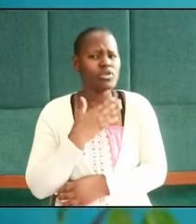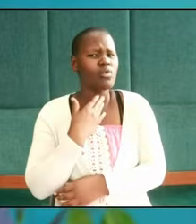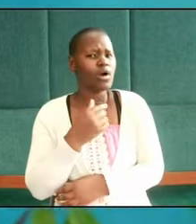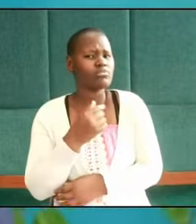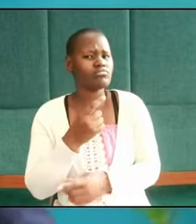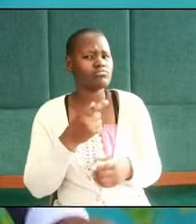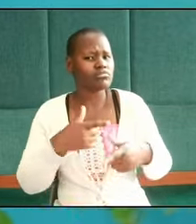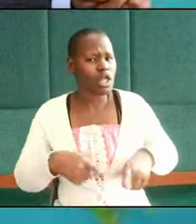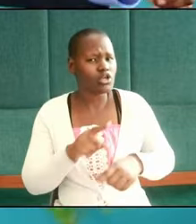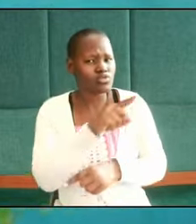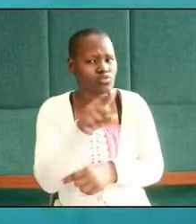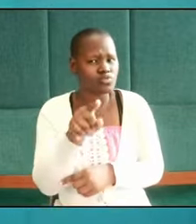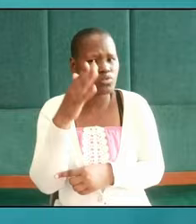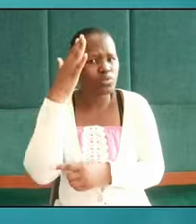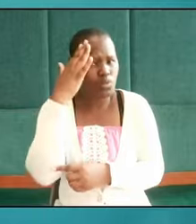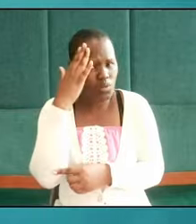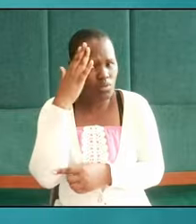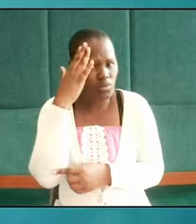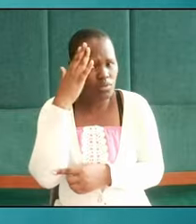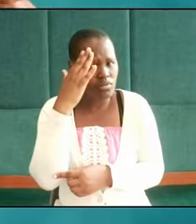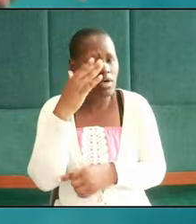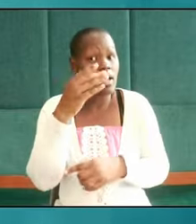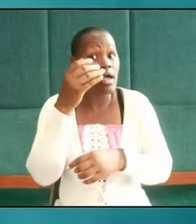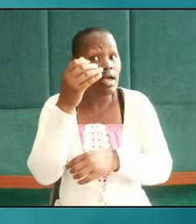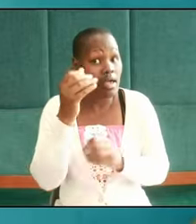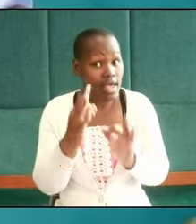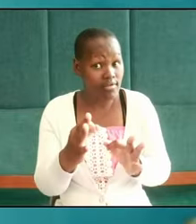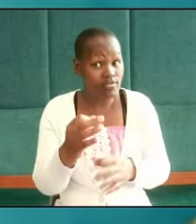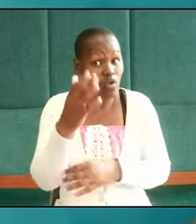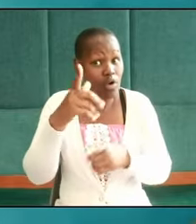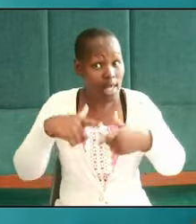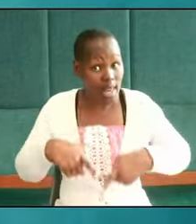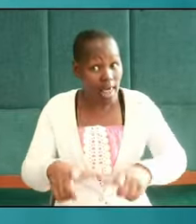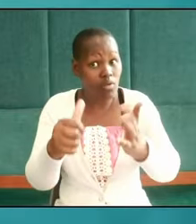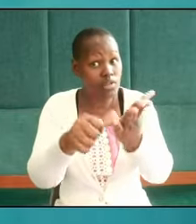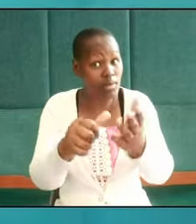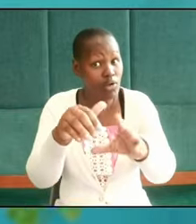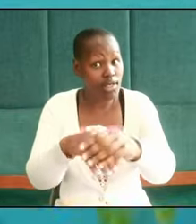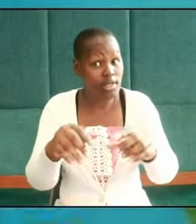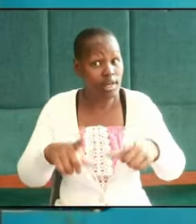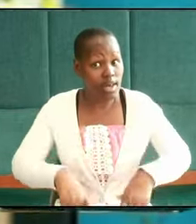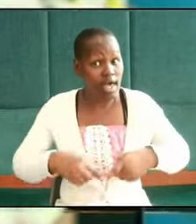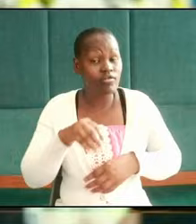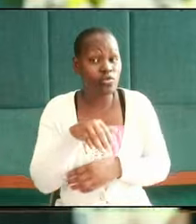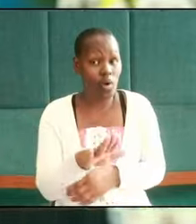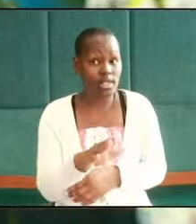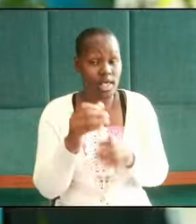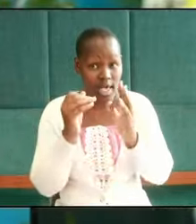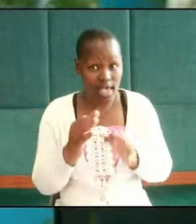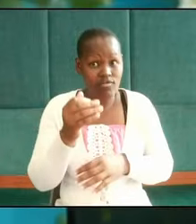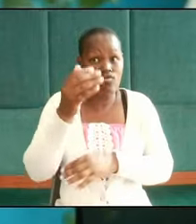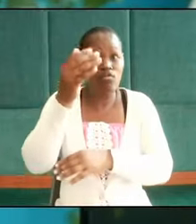to let you know my brother that if God allows any crisis in your life if God allows